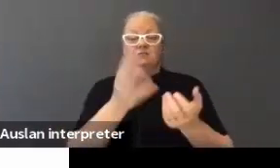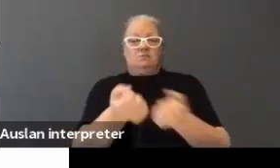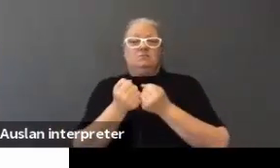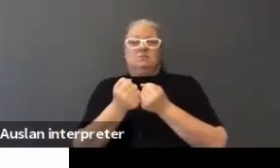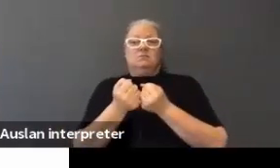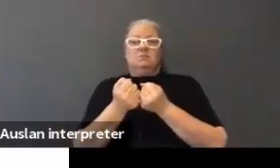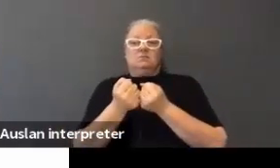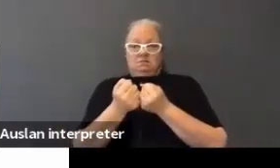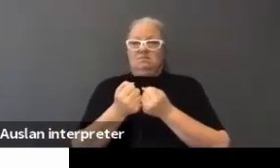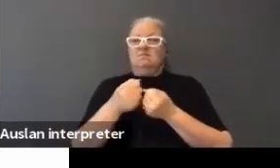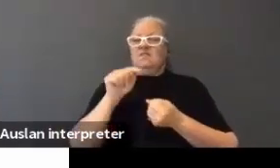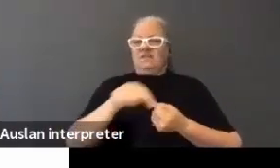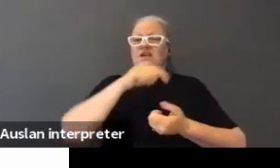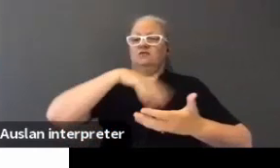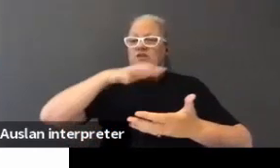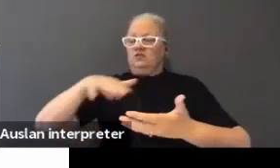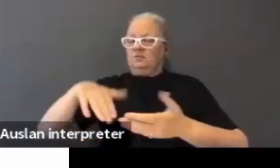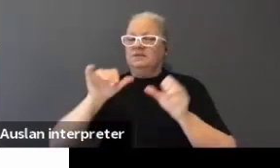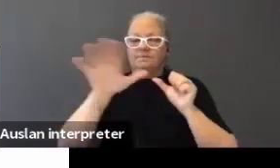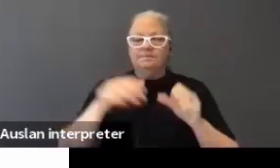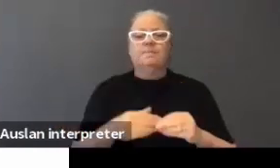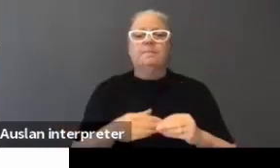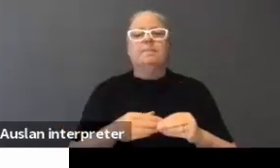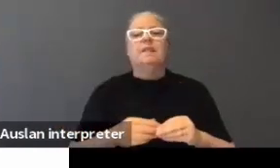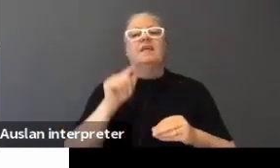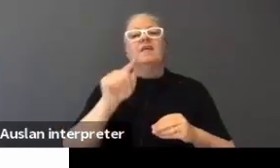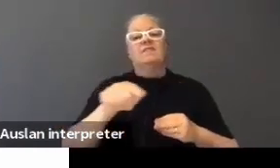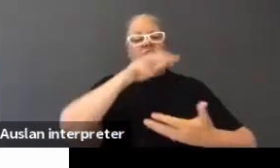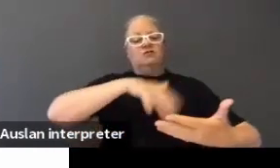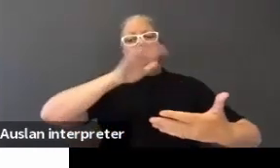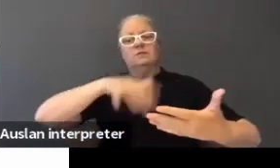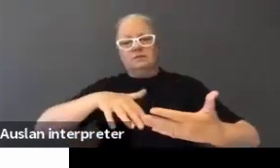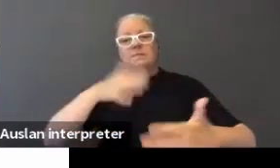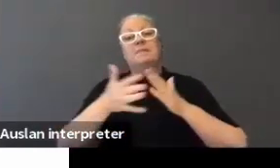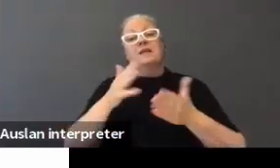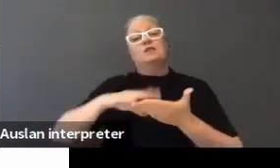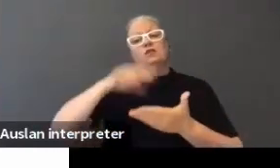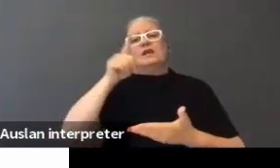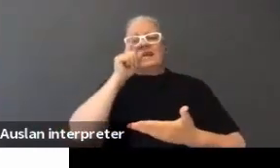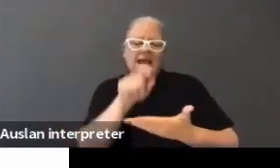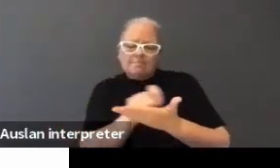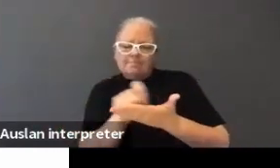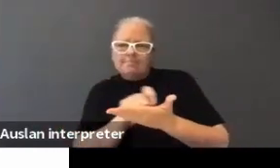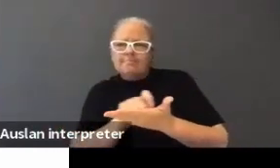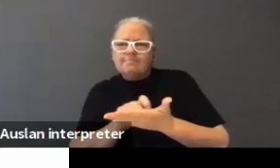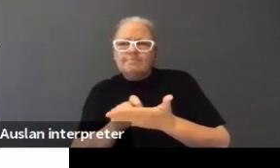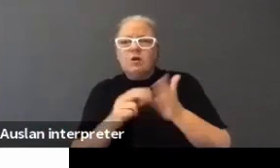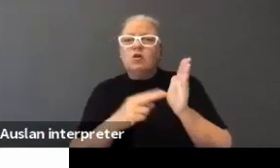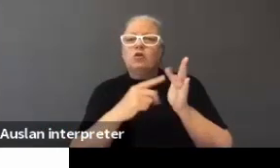copy of that transcript. The transcript allows the student to take notes. The transcript also